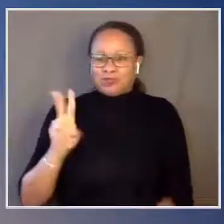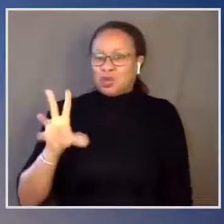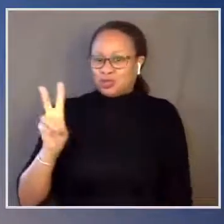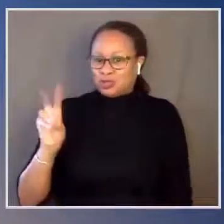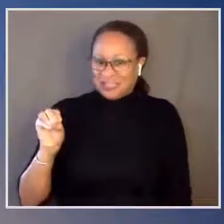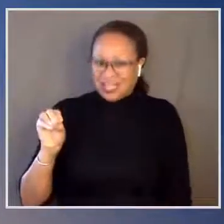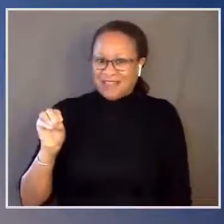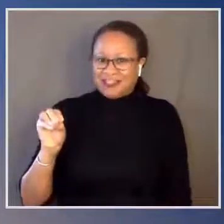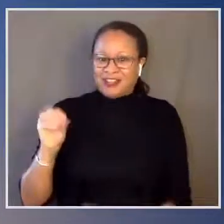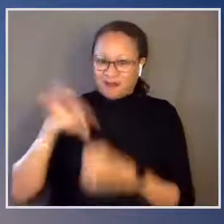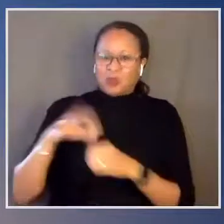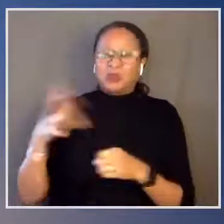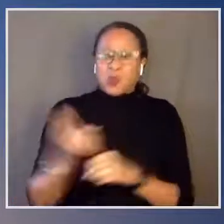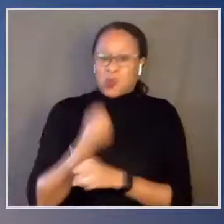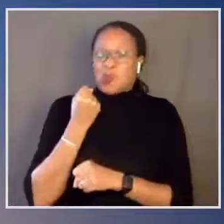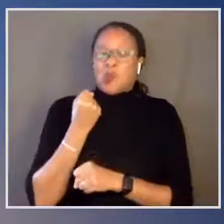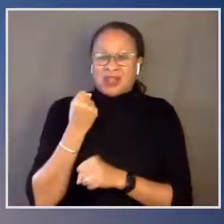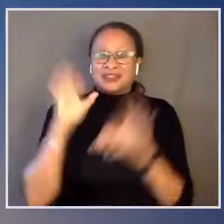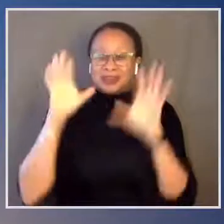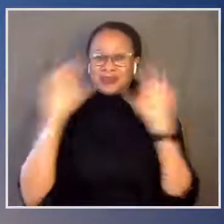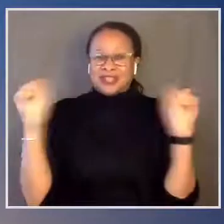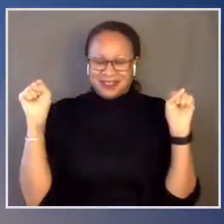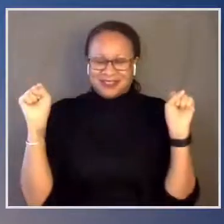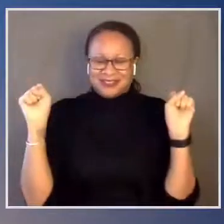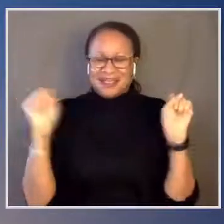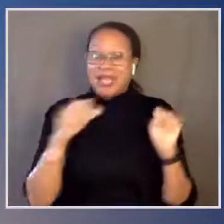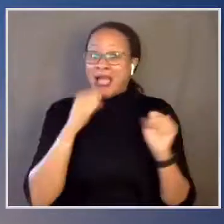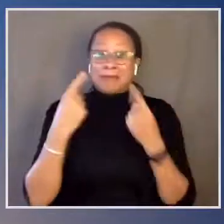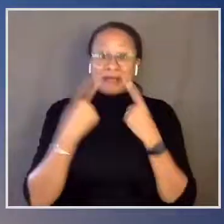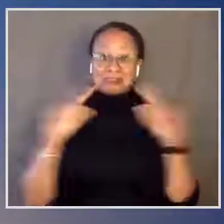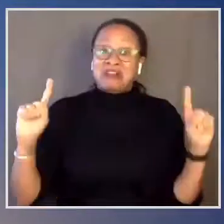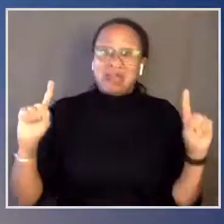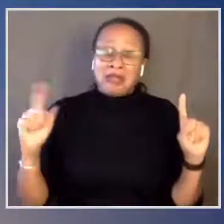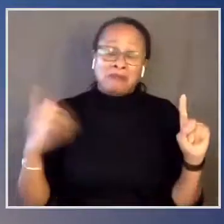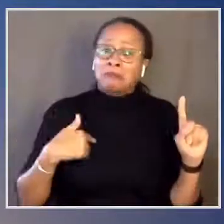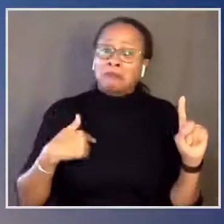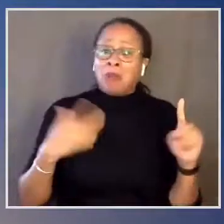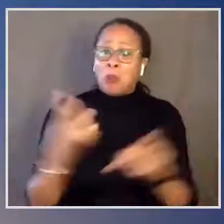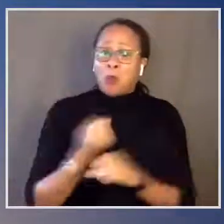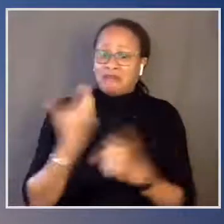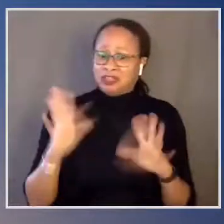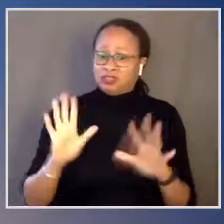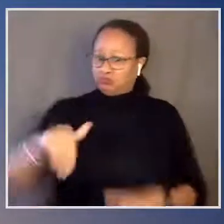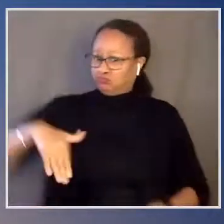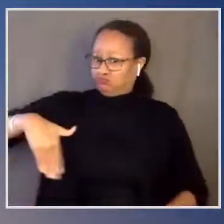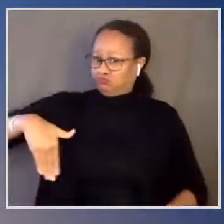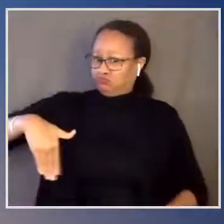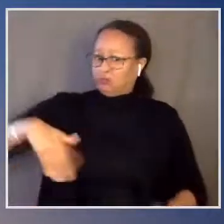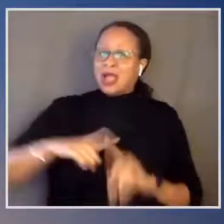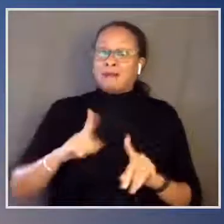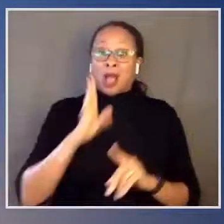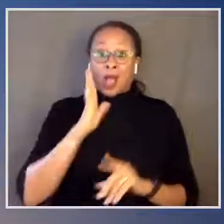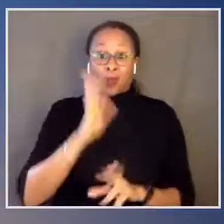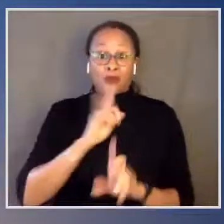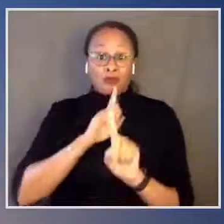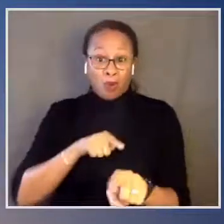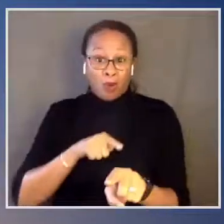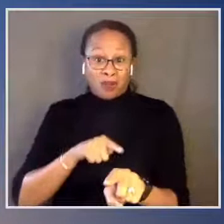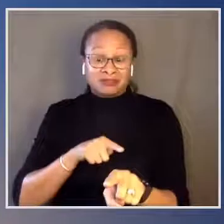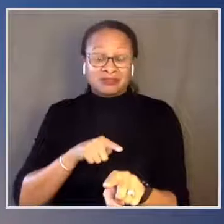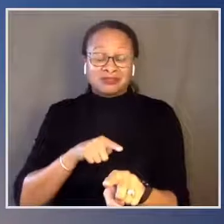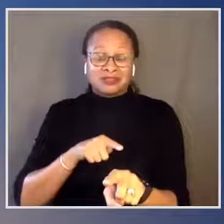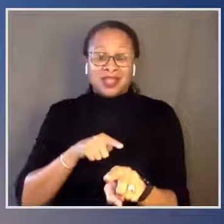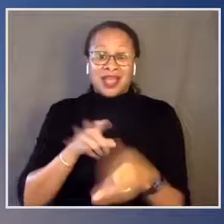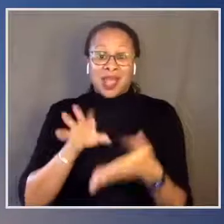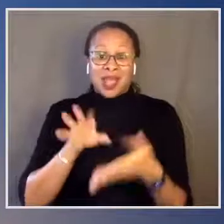presidency. I'm not here to declare that we've won, but I am here to report when the count is